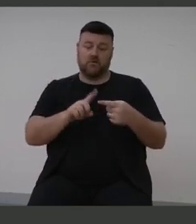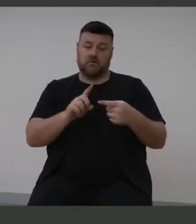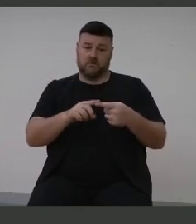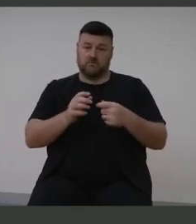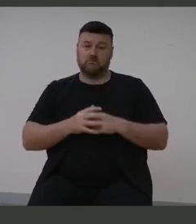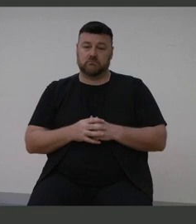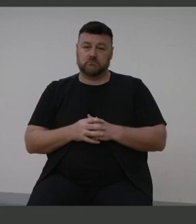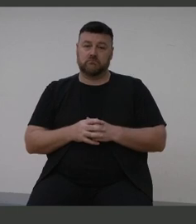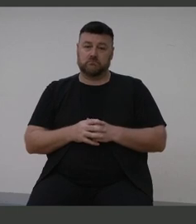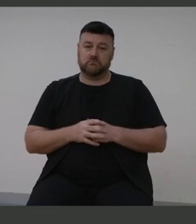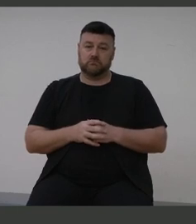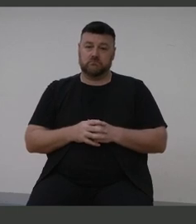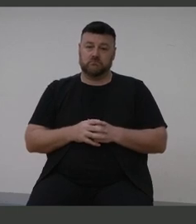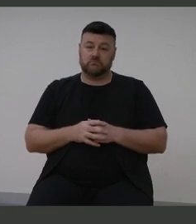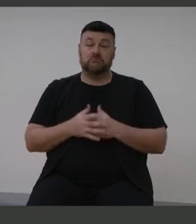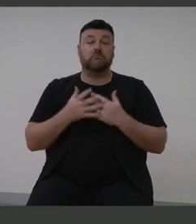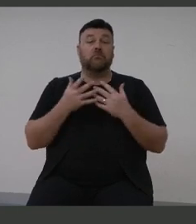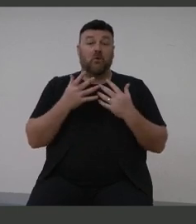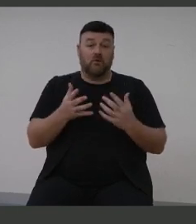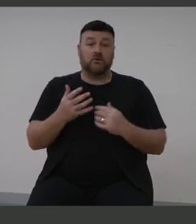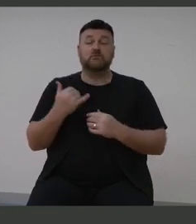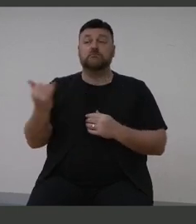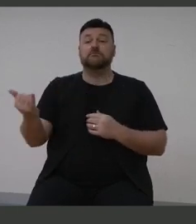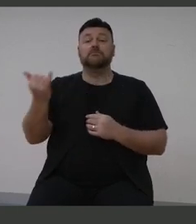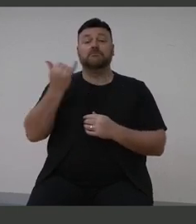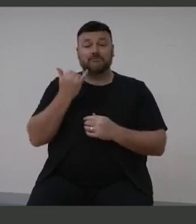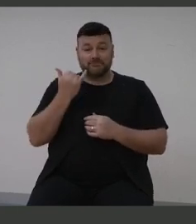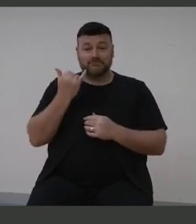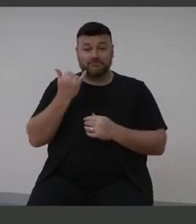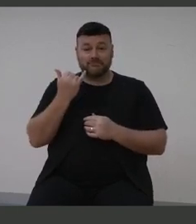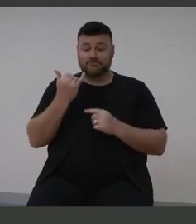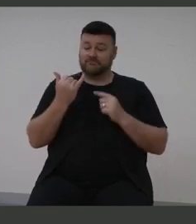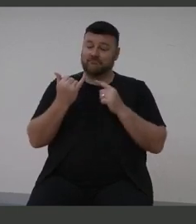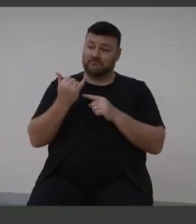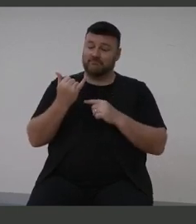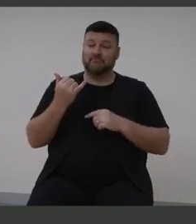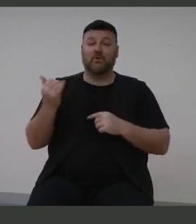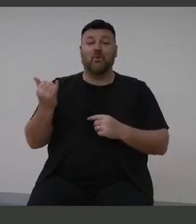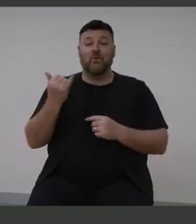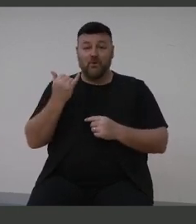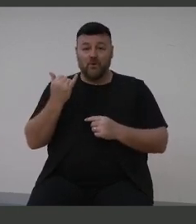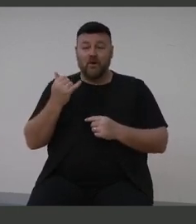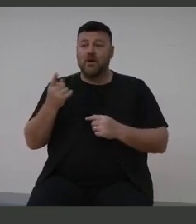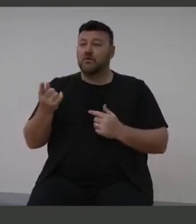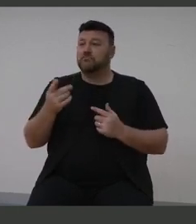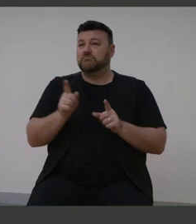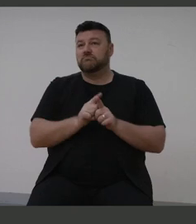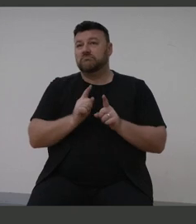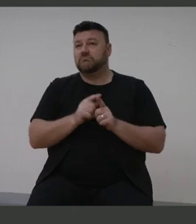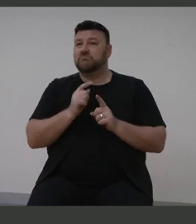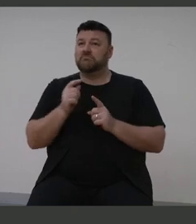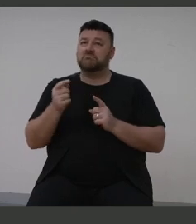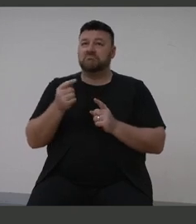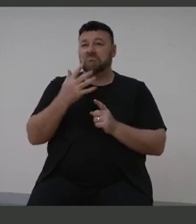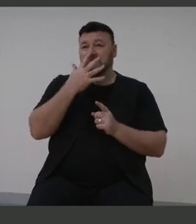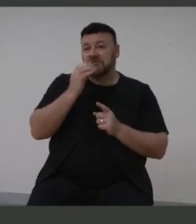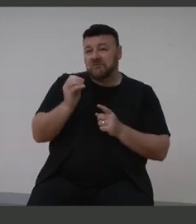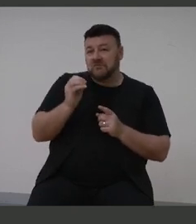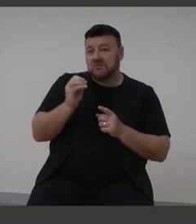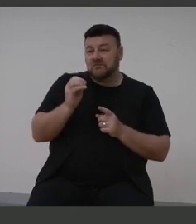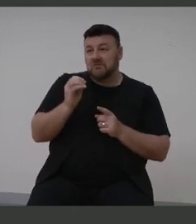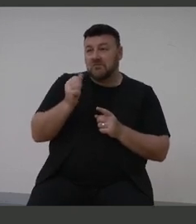presentation, phone call that I get from all over Australia. And it's a presentation of a middle aged Aboriginal person with